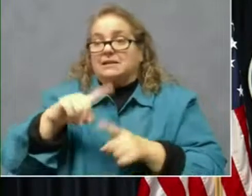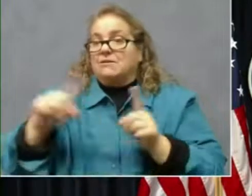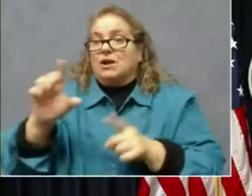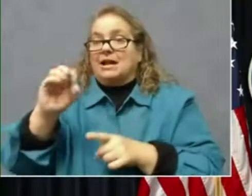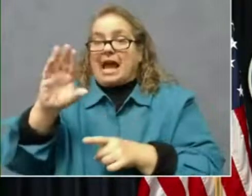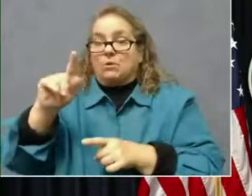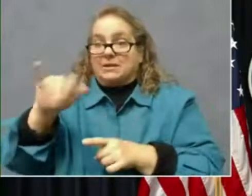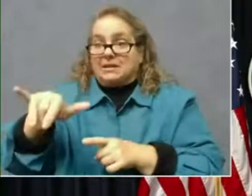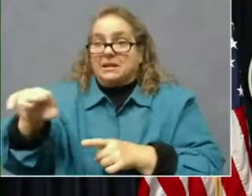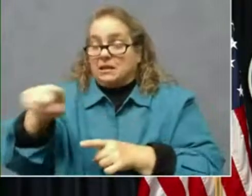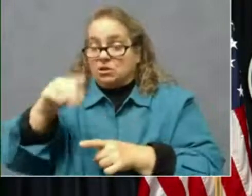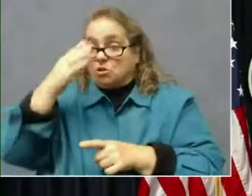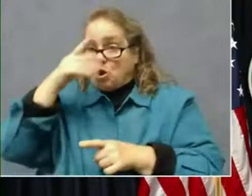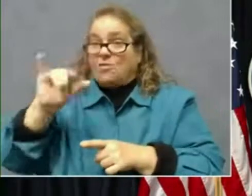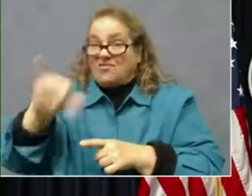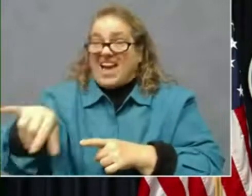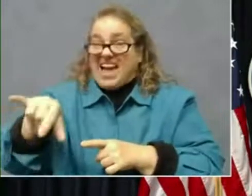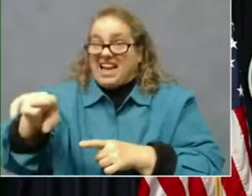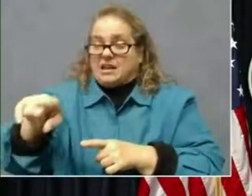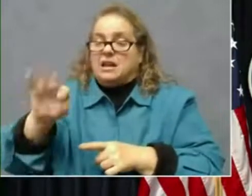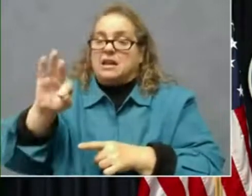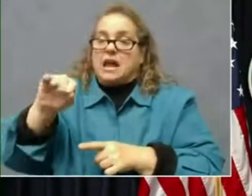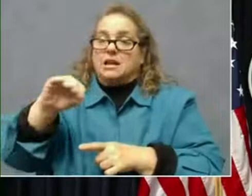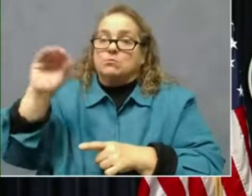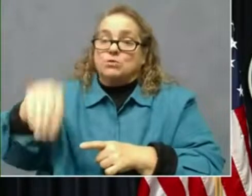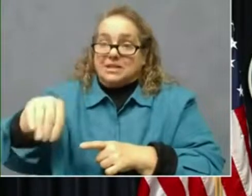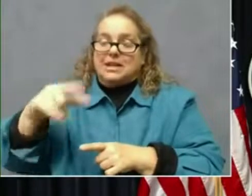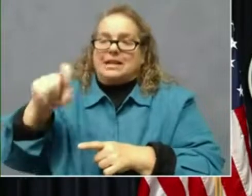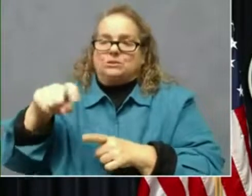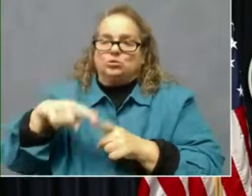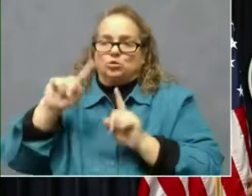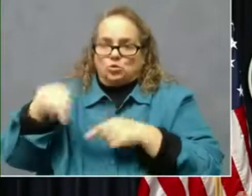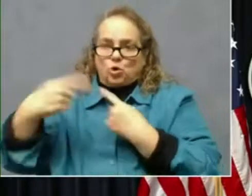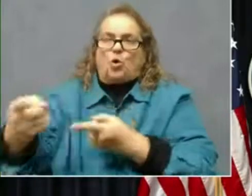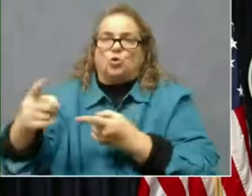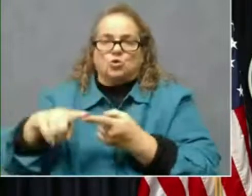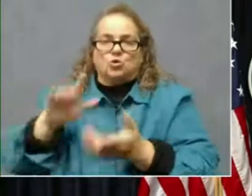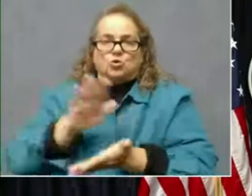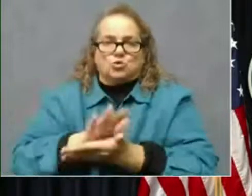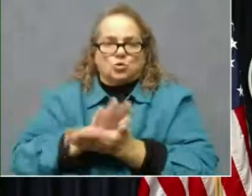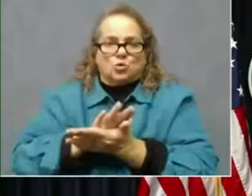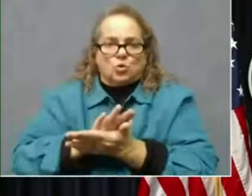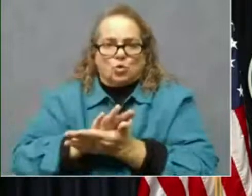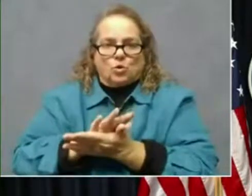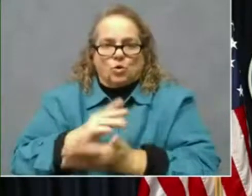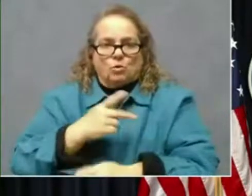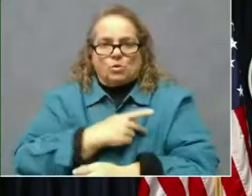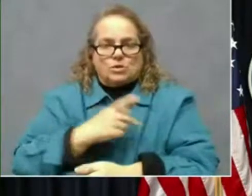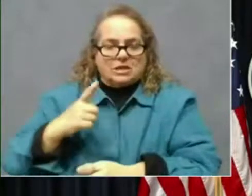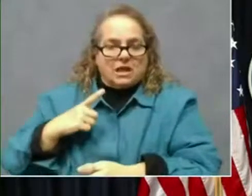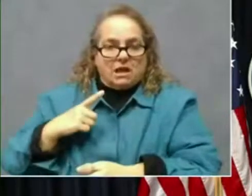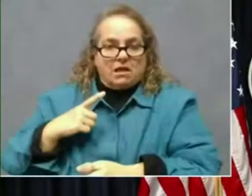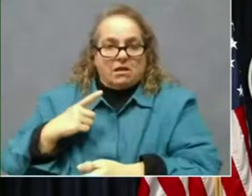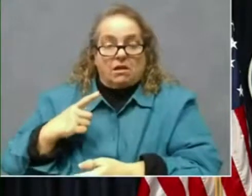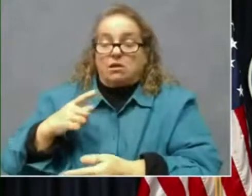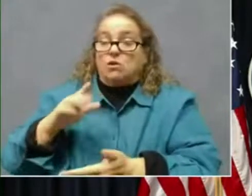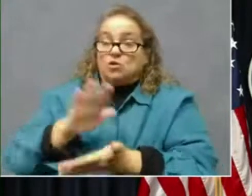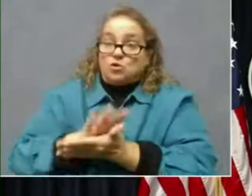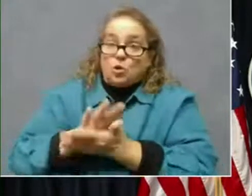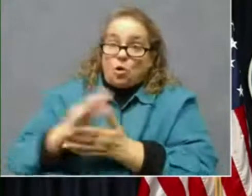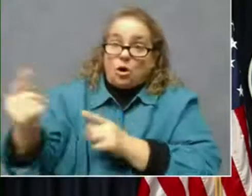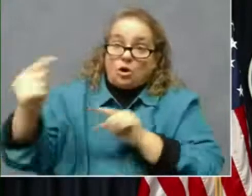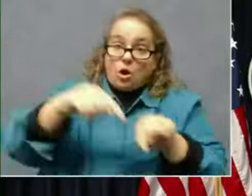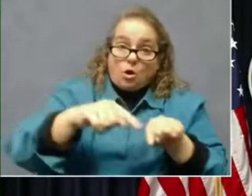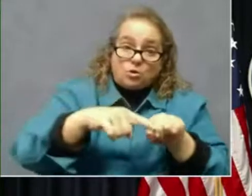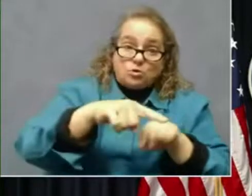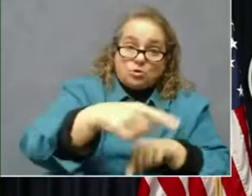what's coming to you. 90% needs to get into those school personnel, whether they go to the school or have the school come to them or